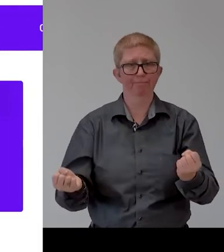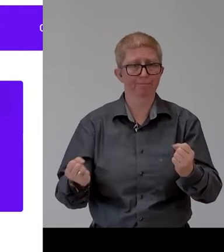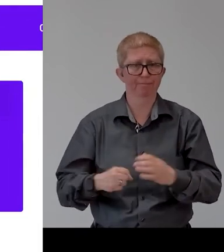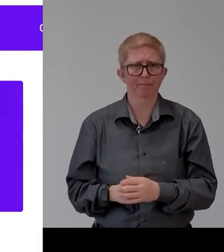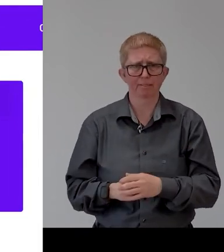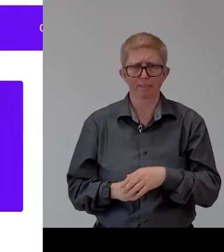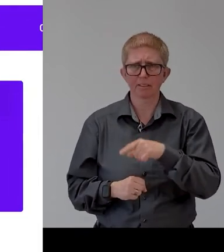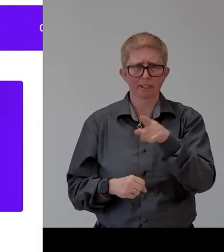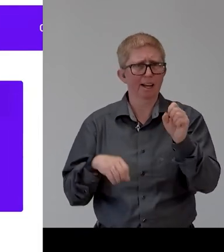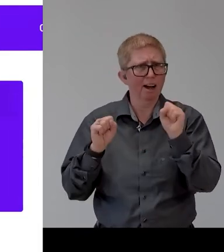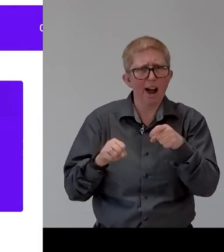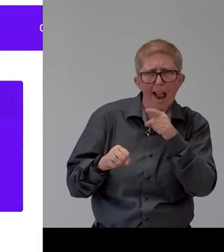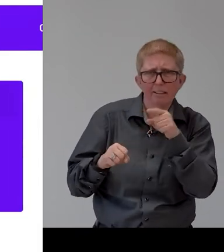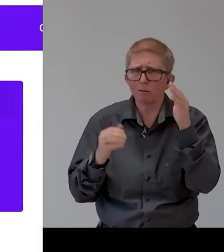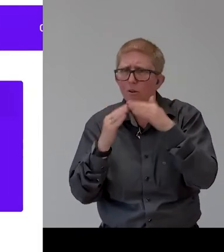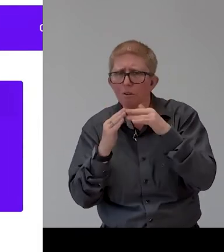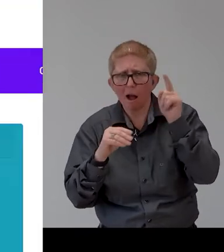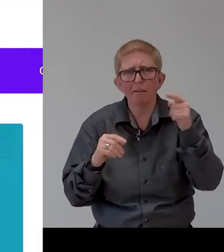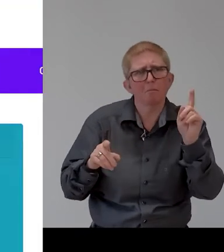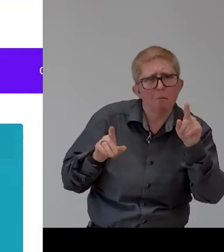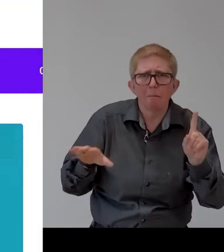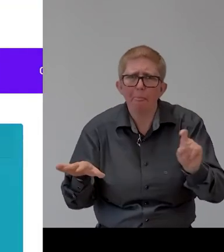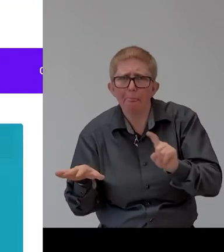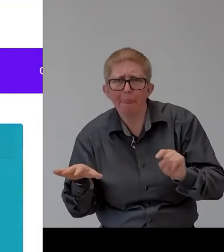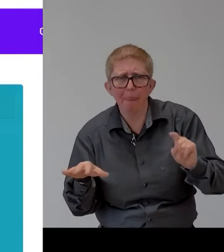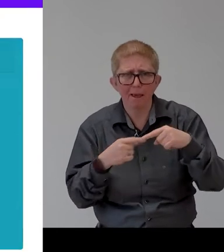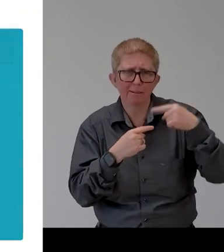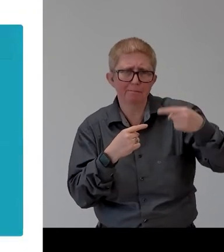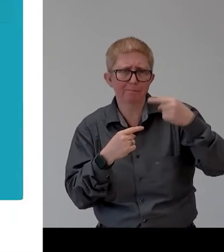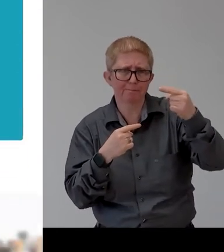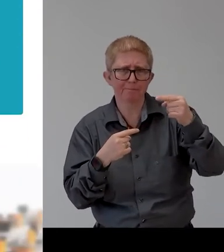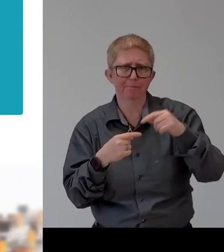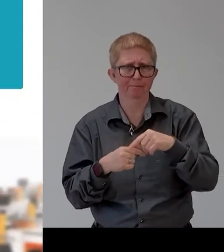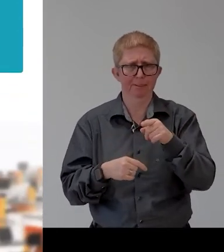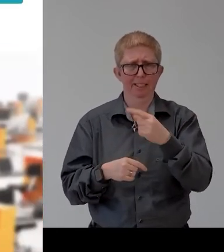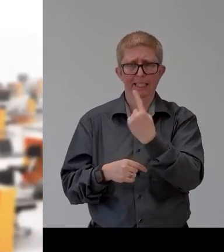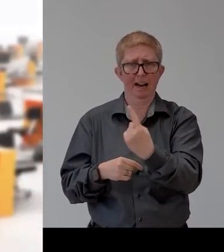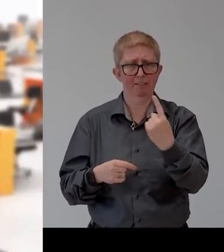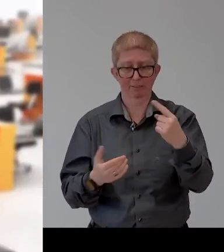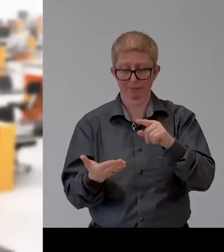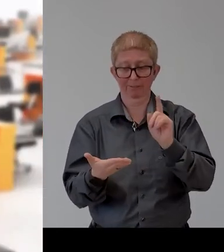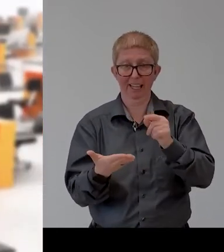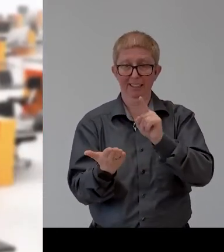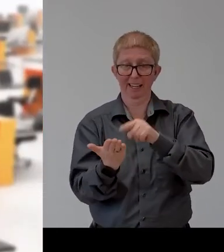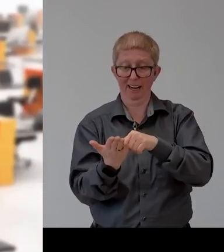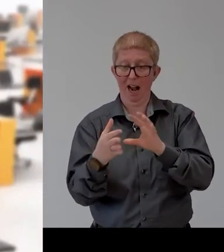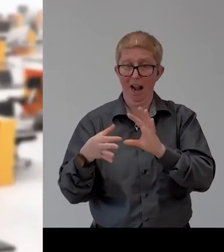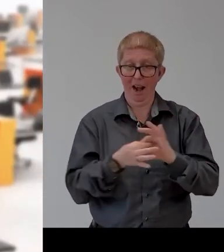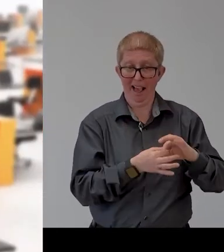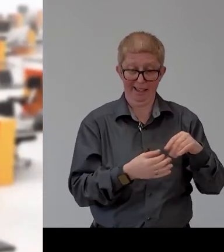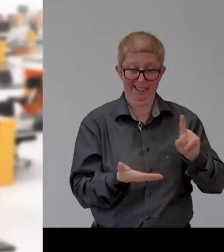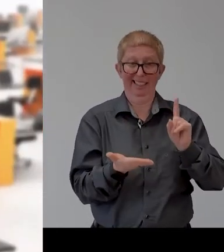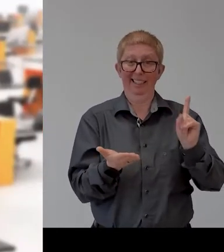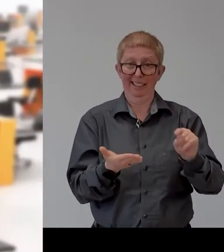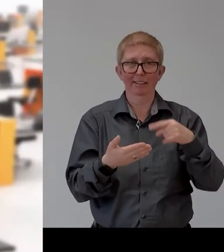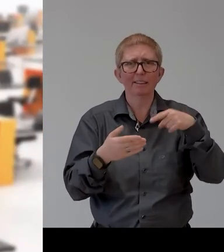use and uh try to see it uh on on their own uh link that they uh uh looked into and this is blurred